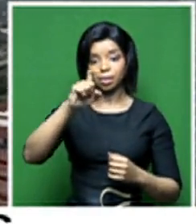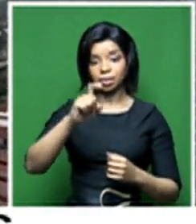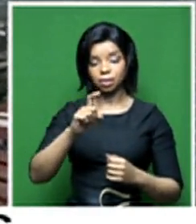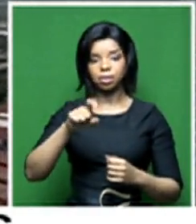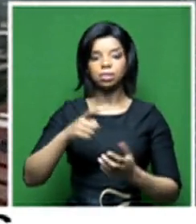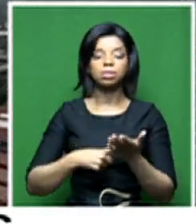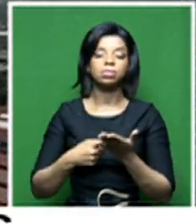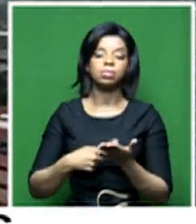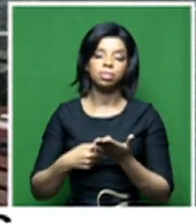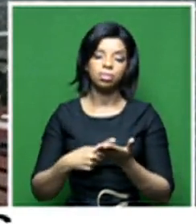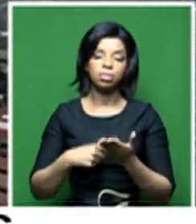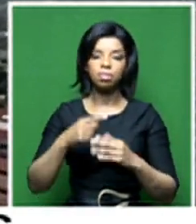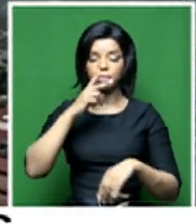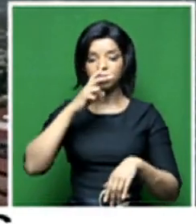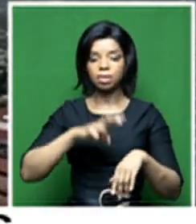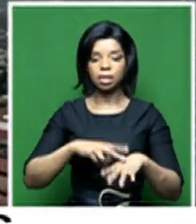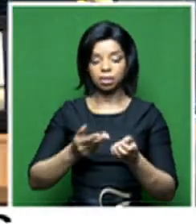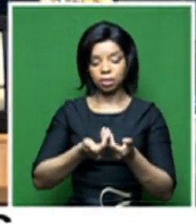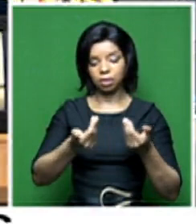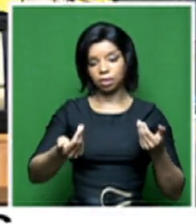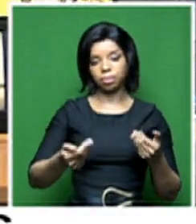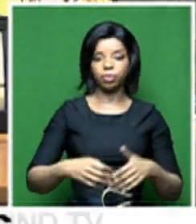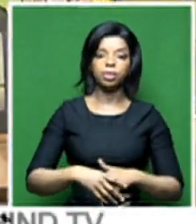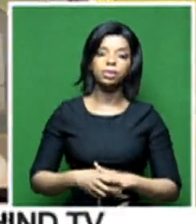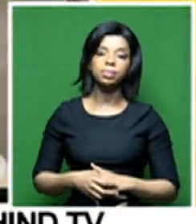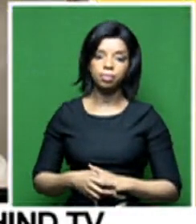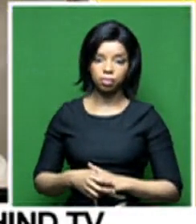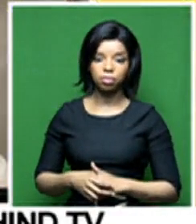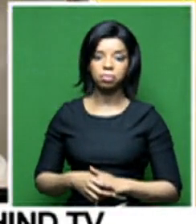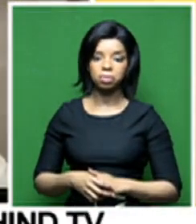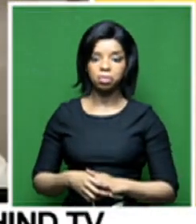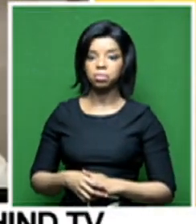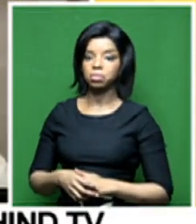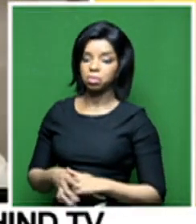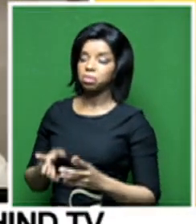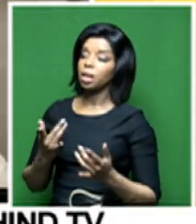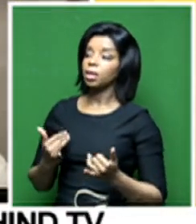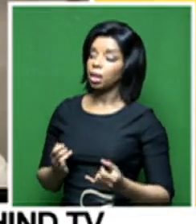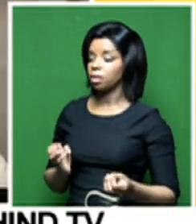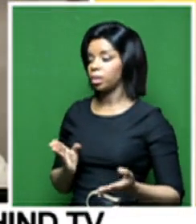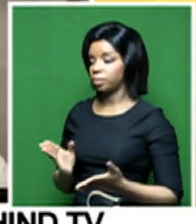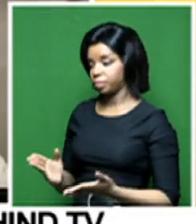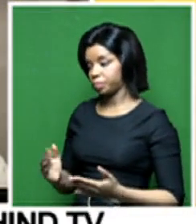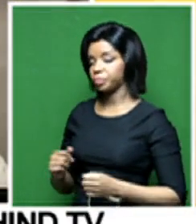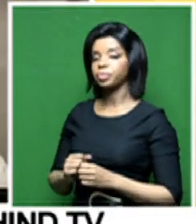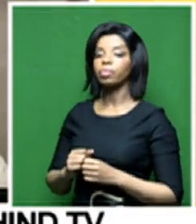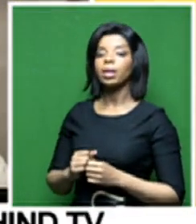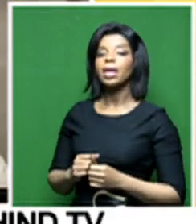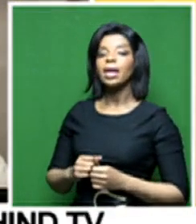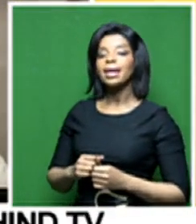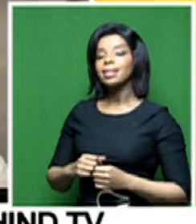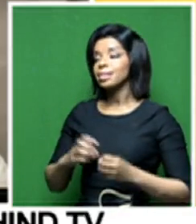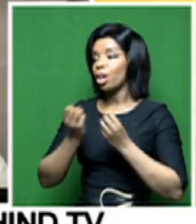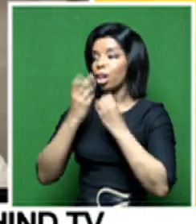be entitled to separate. Yeah, yeah. Let's bring Wayne into the conversation now. Wayne, mean, there's been a lot of talk to the fact that,